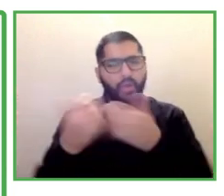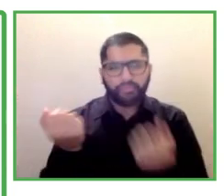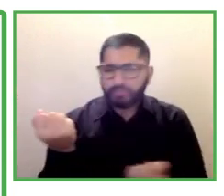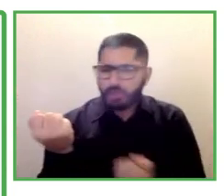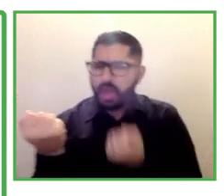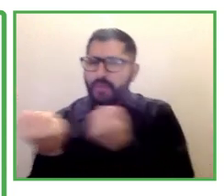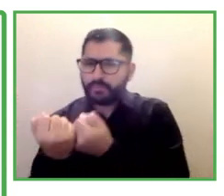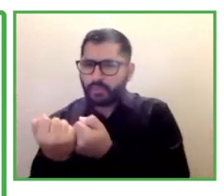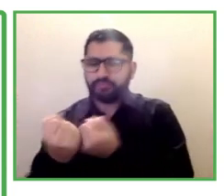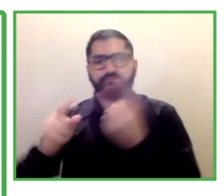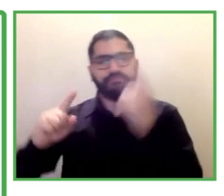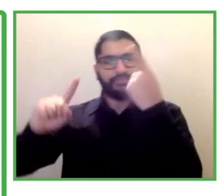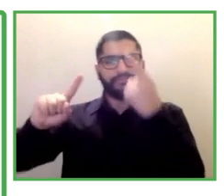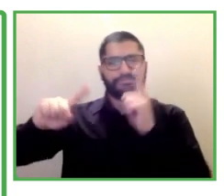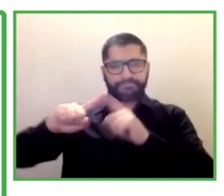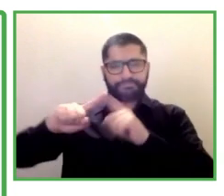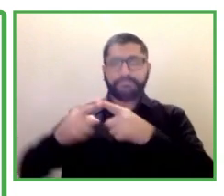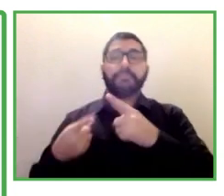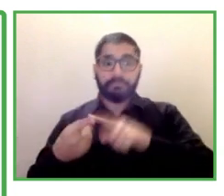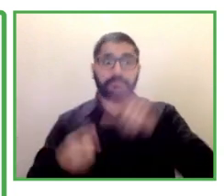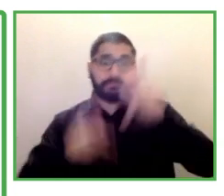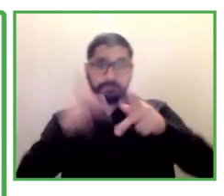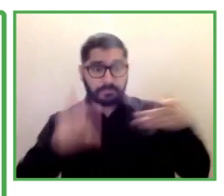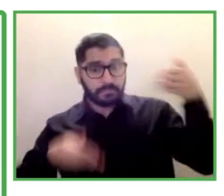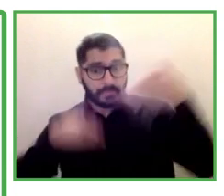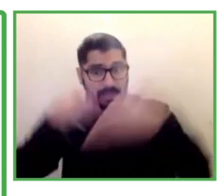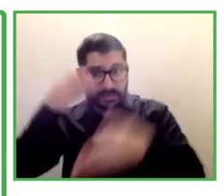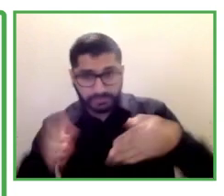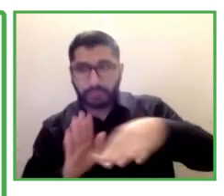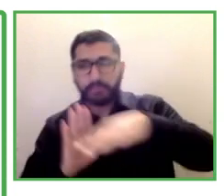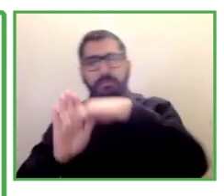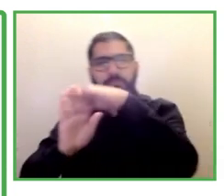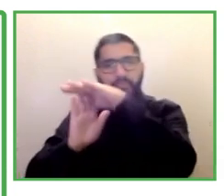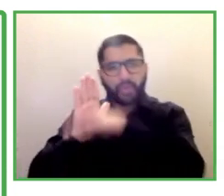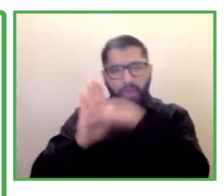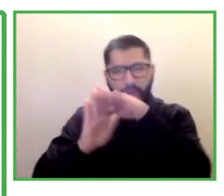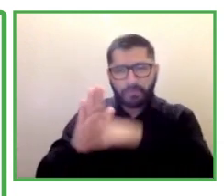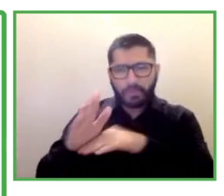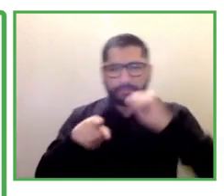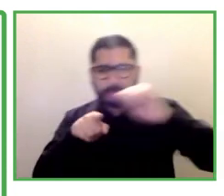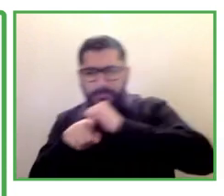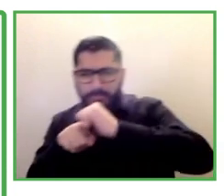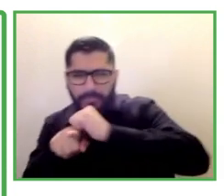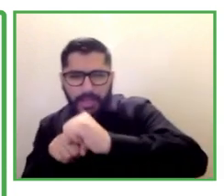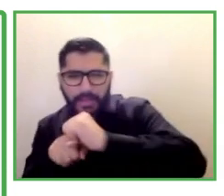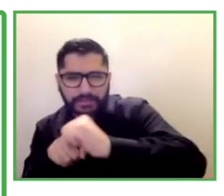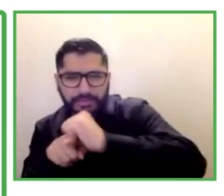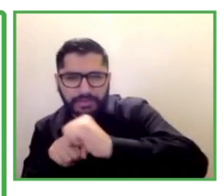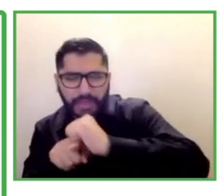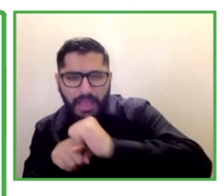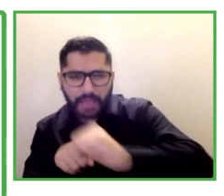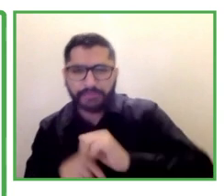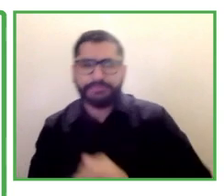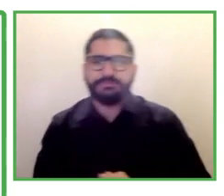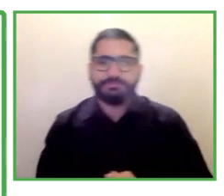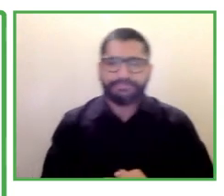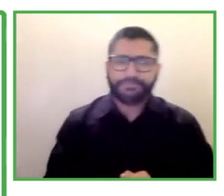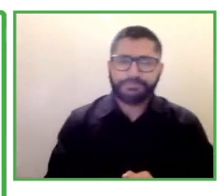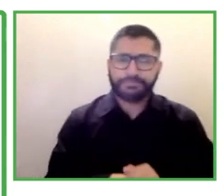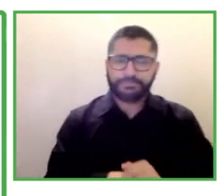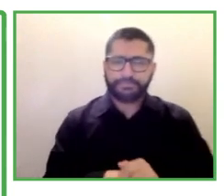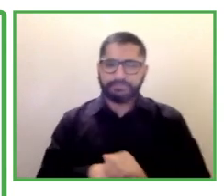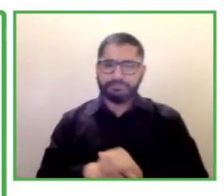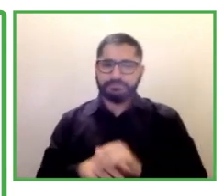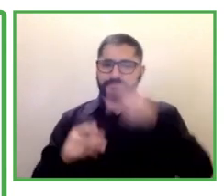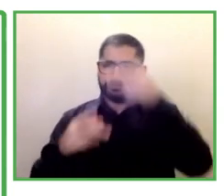2005 to connect university students with disabilities to employers in the open labor market we've been running the program